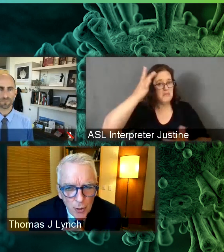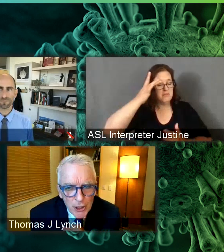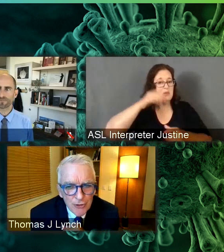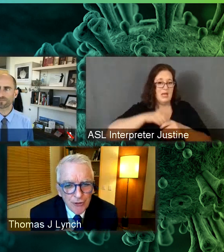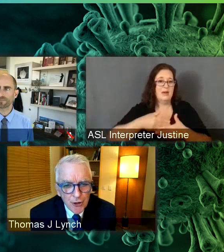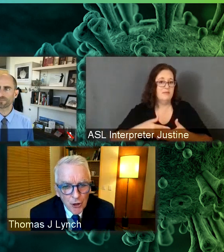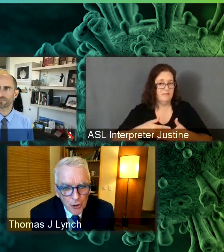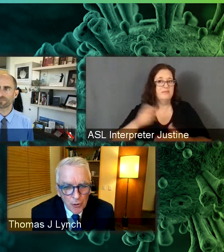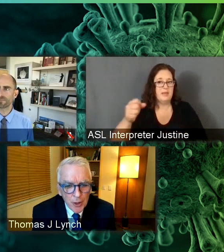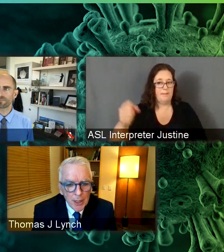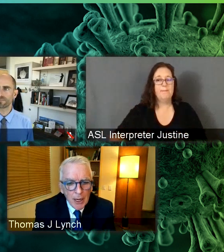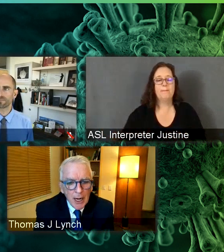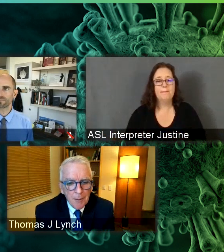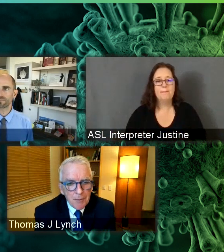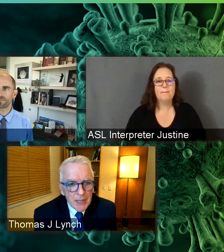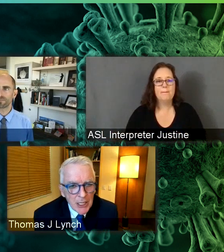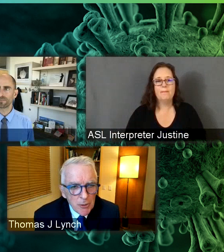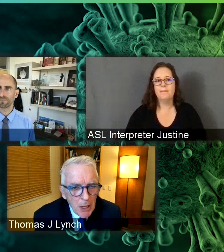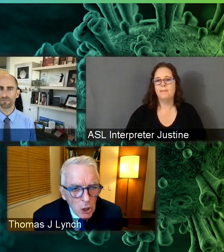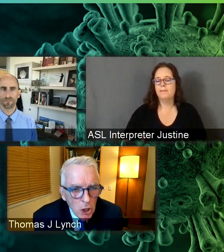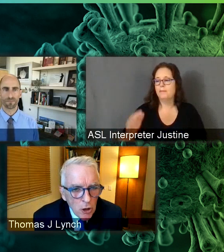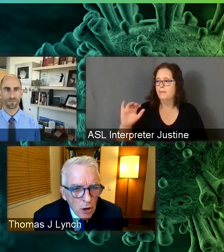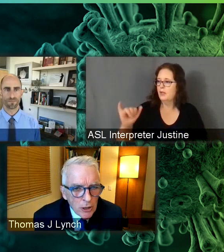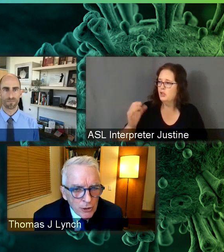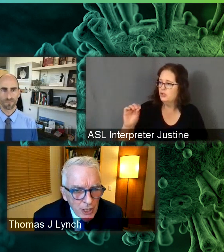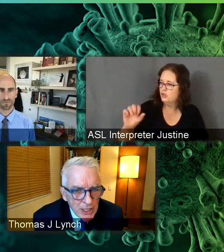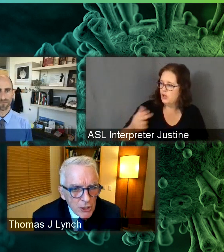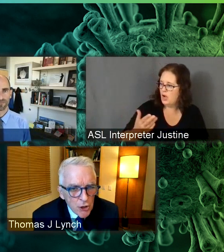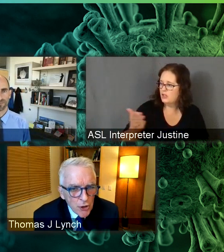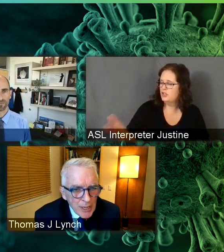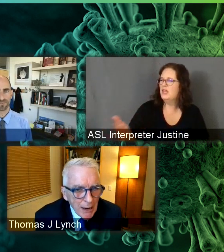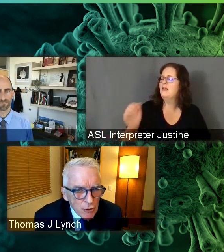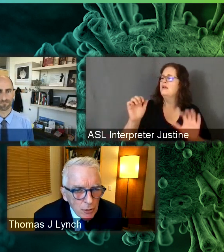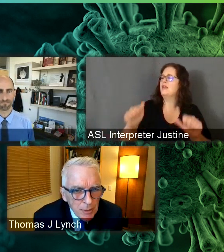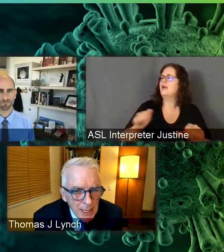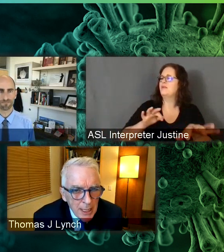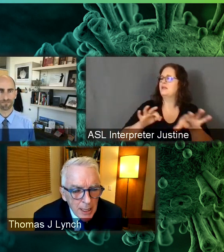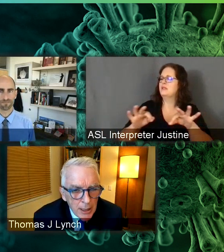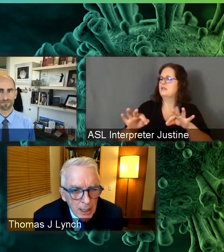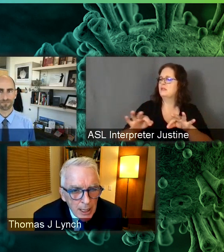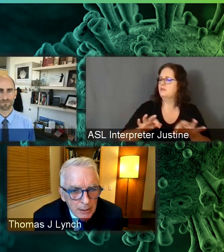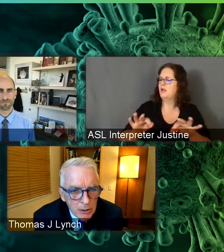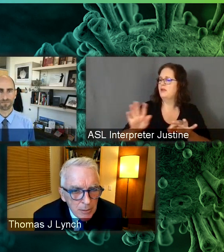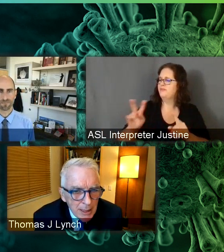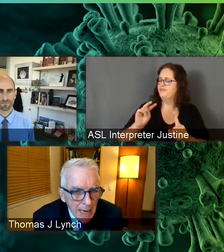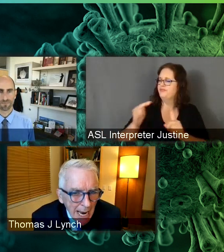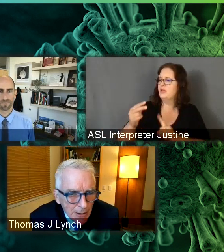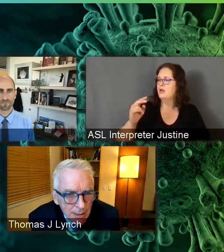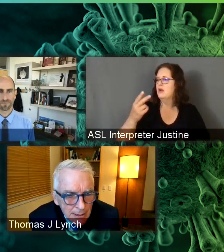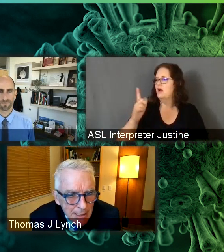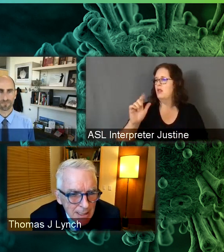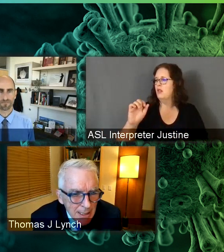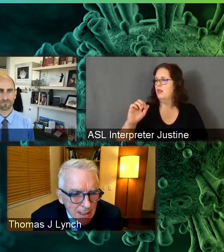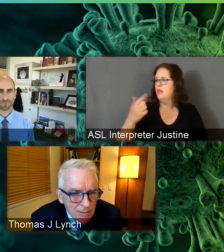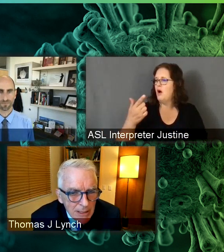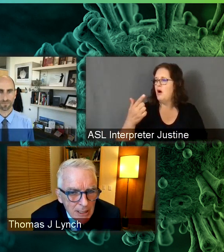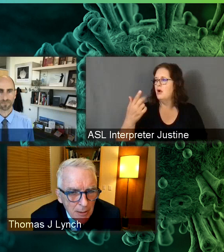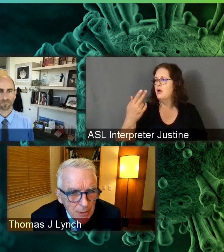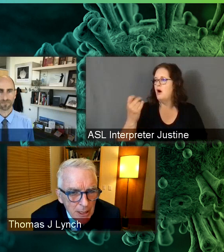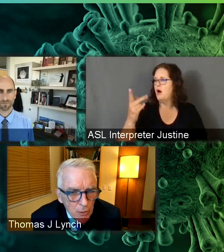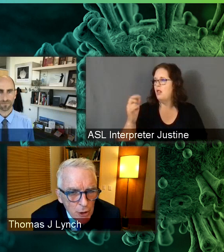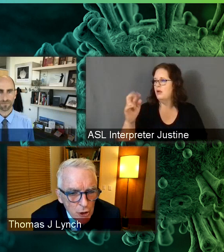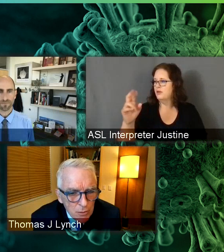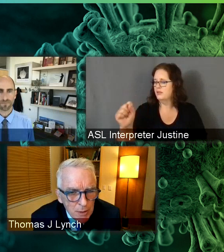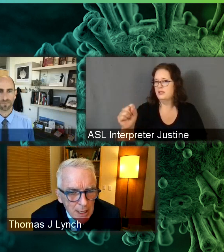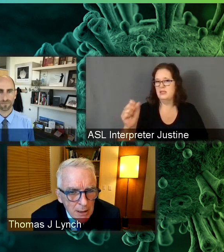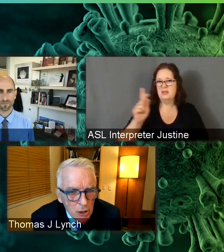Josh, question for you. Tell us about long haulers. Has this turned out to be to be accurate? Is it this, is it